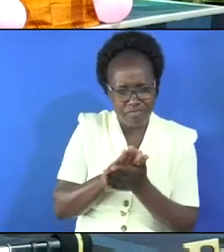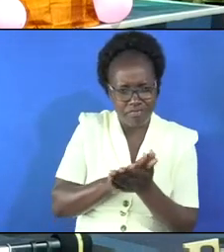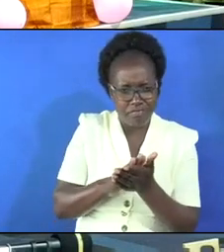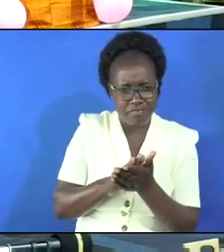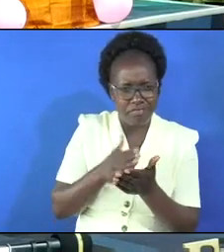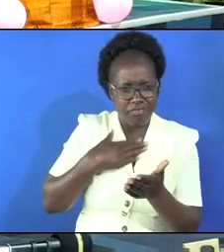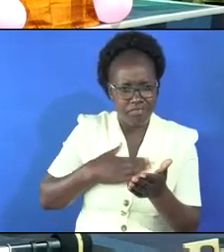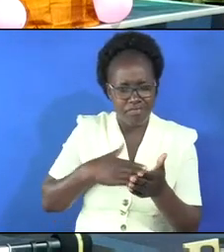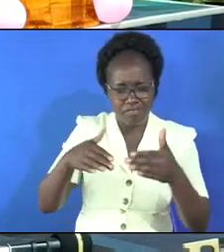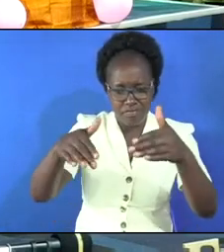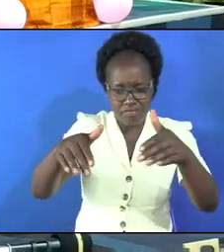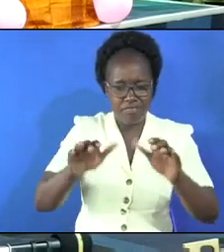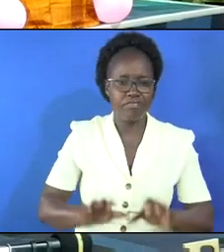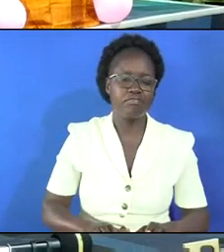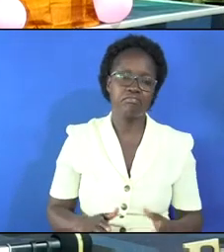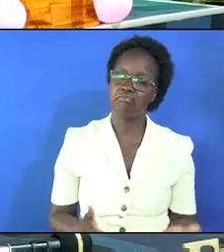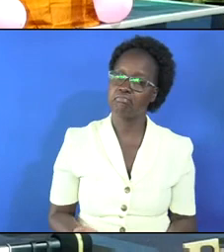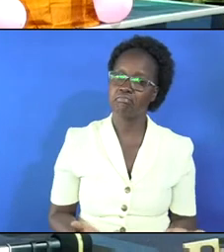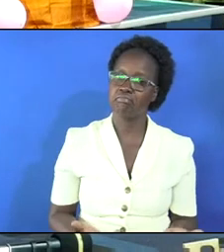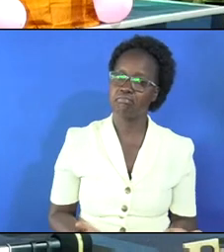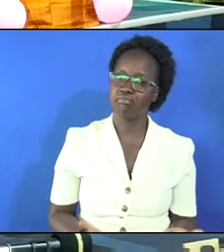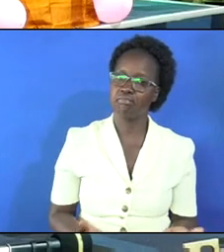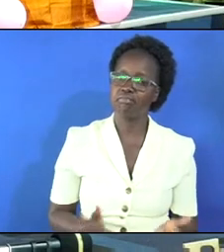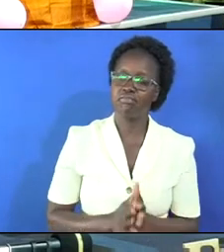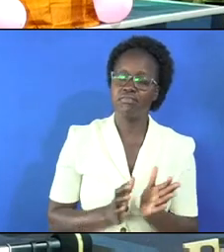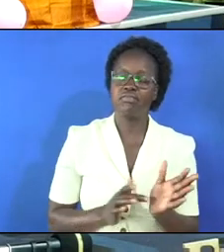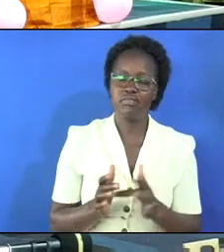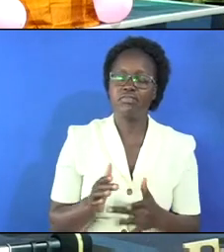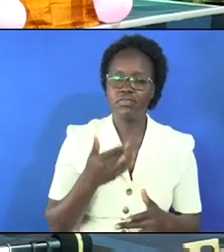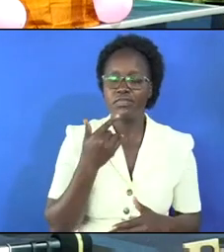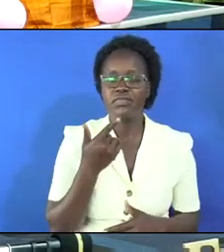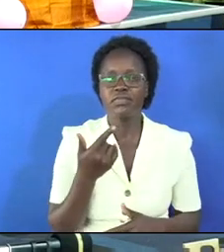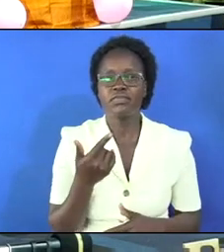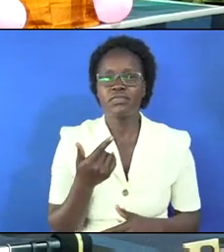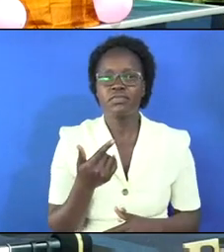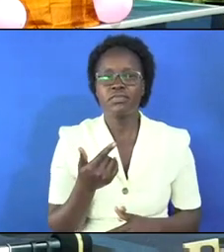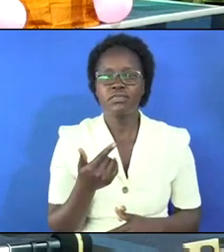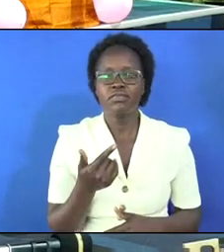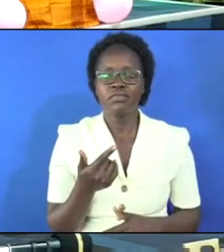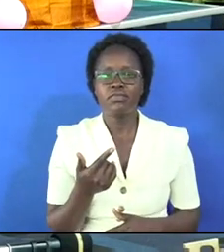for burial but my bible is saying here